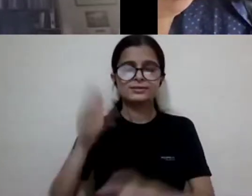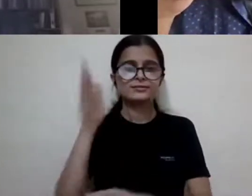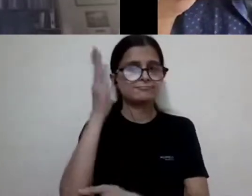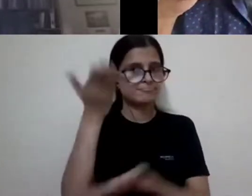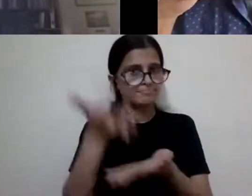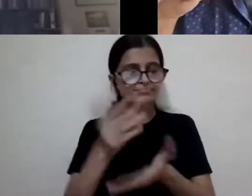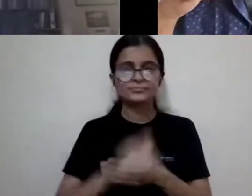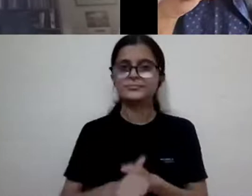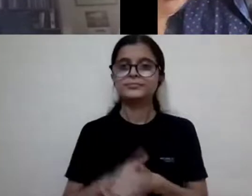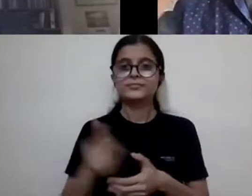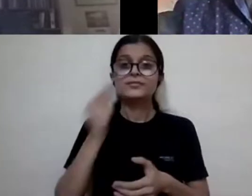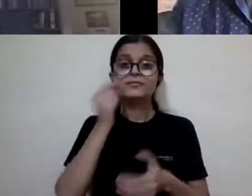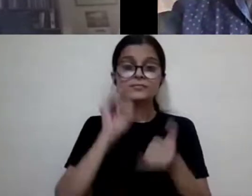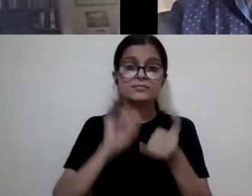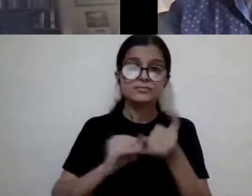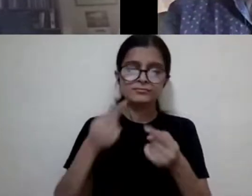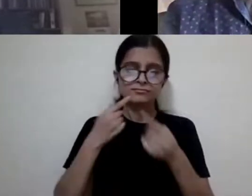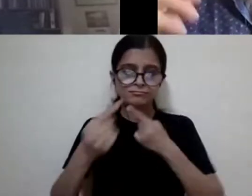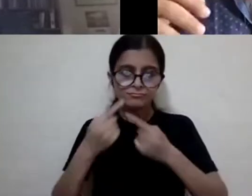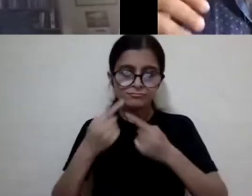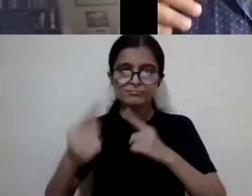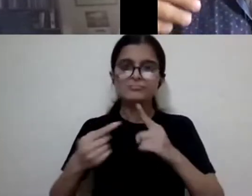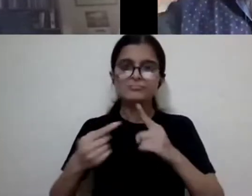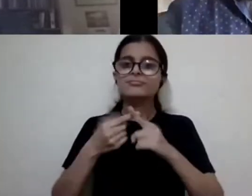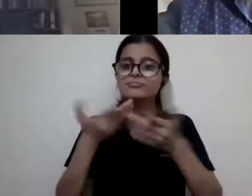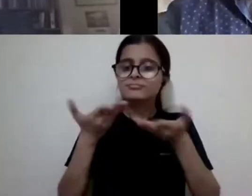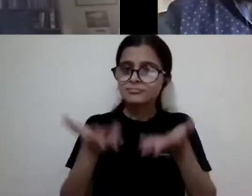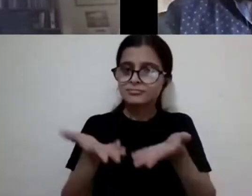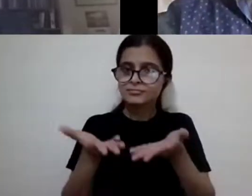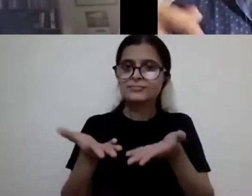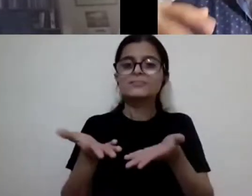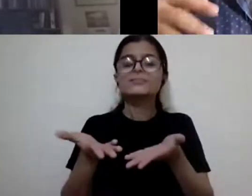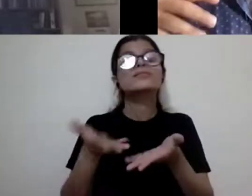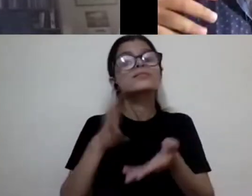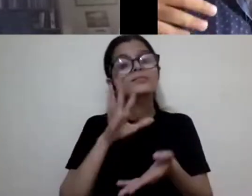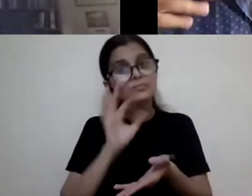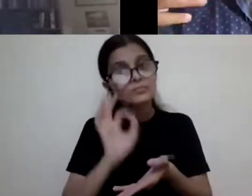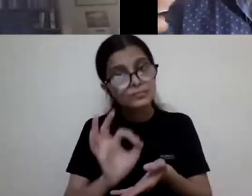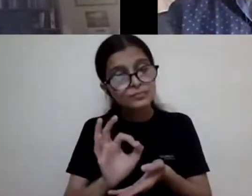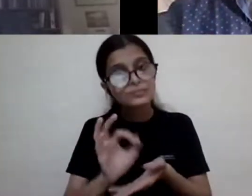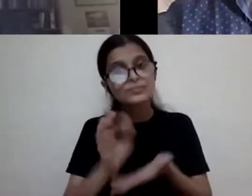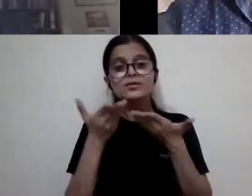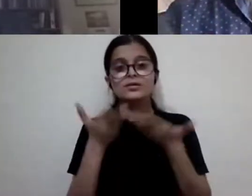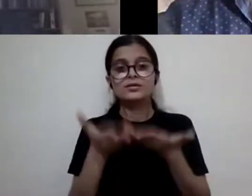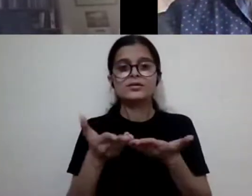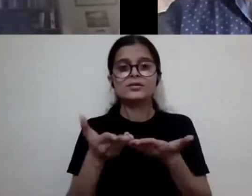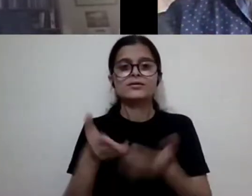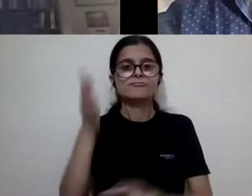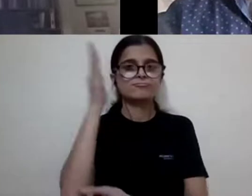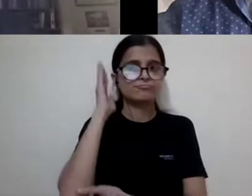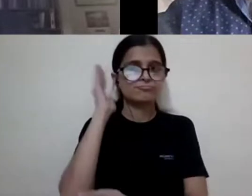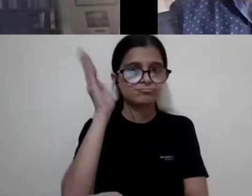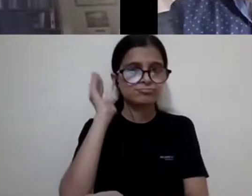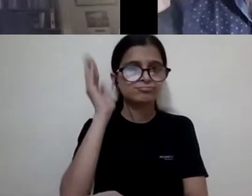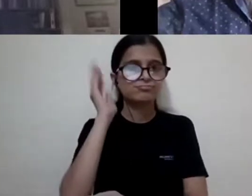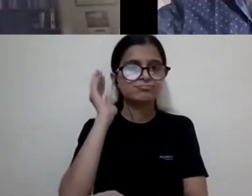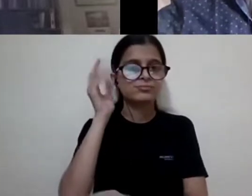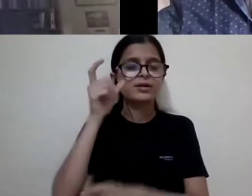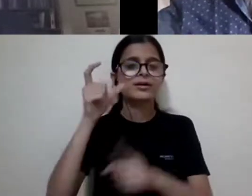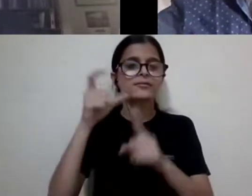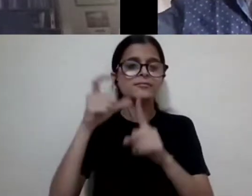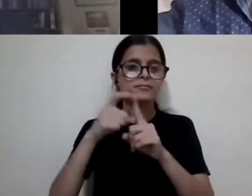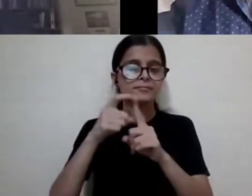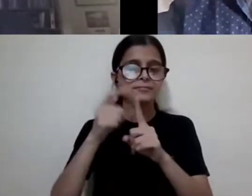to ultimately come speak to him, hear him talk, is actually that because it is with Professor Davis's, the reader,